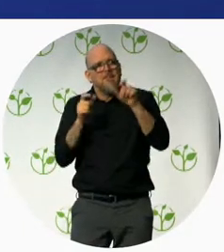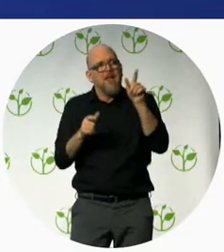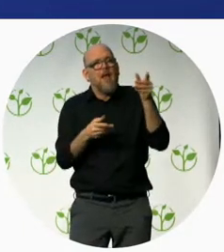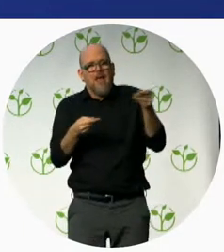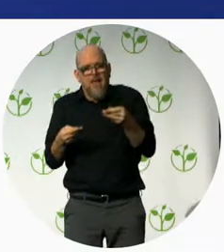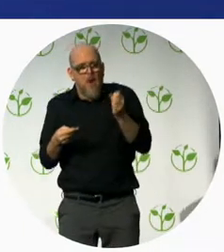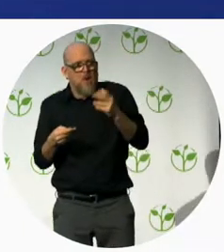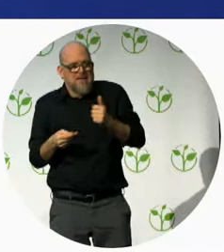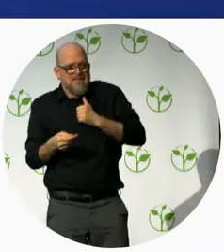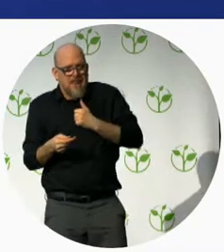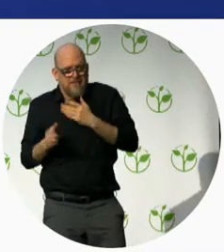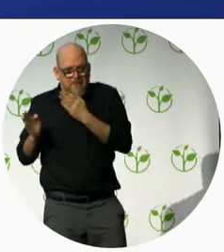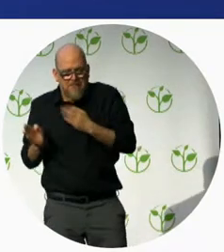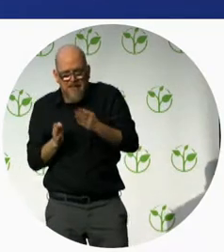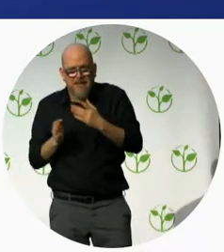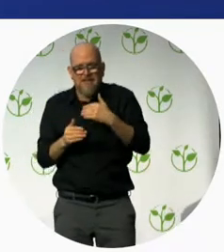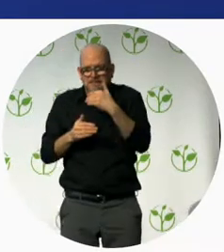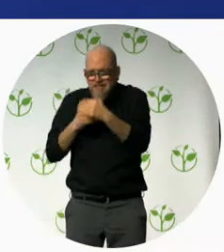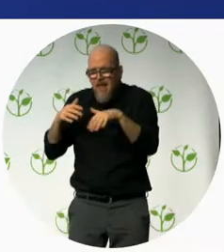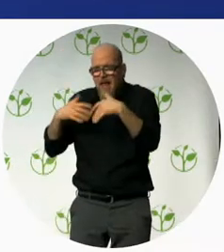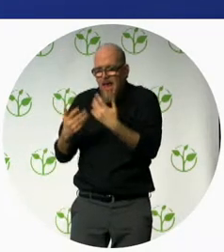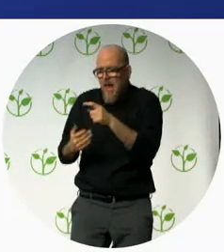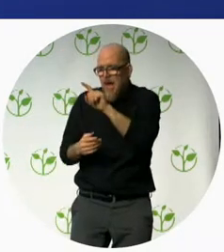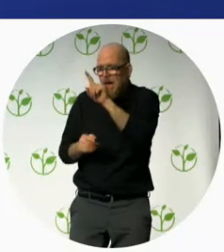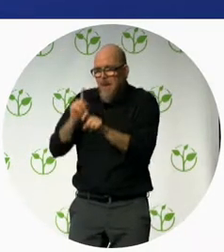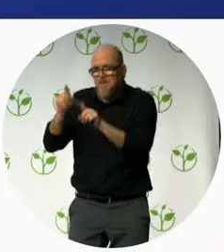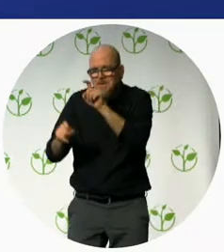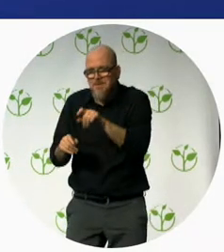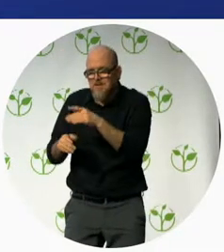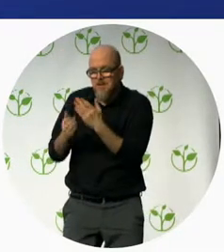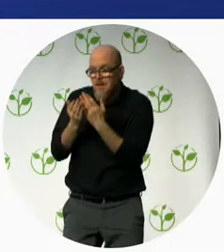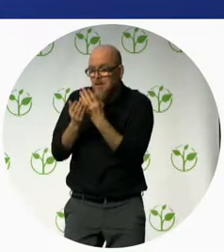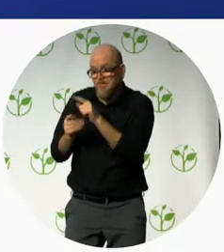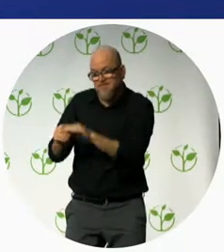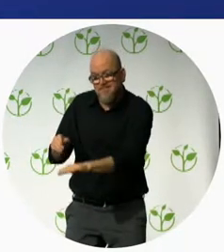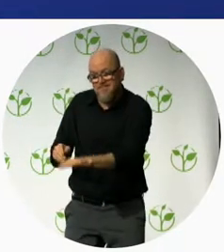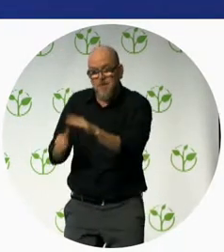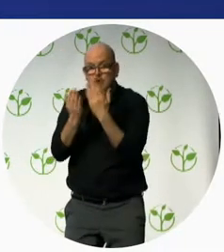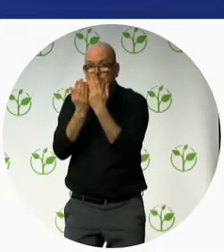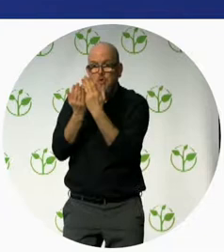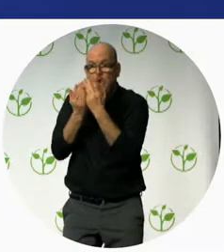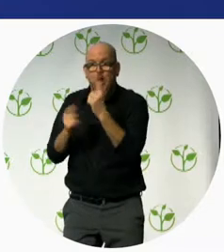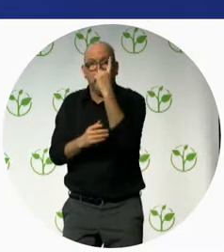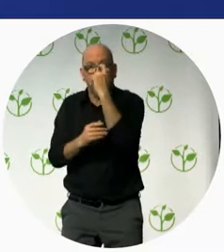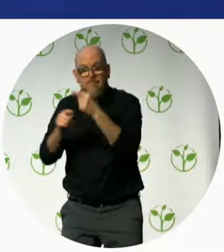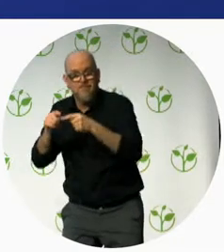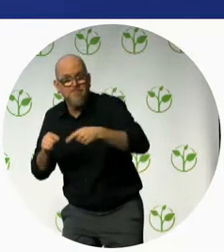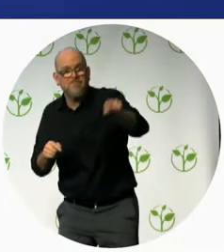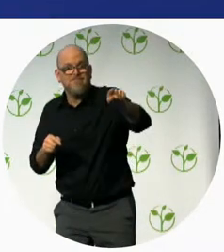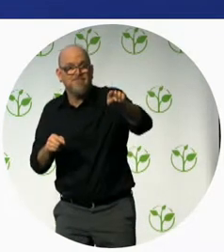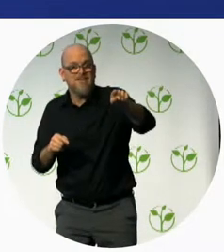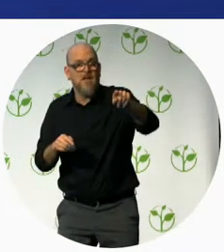should be able to sit down sit down quietly to follow instruction